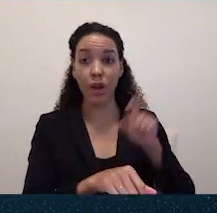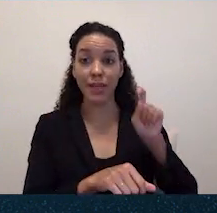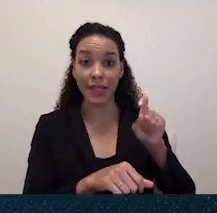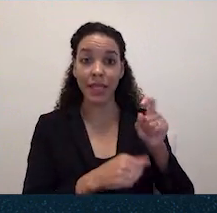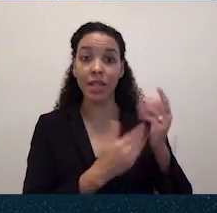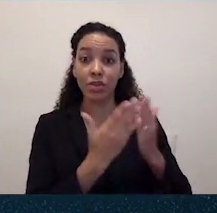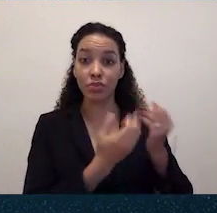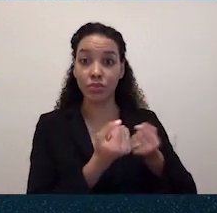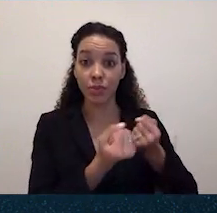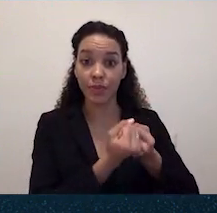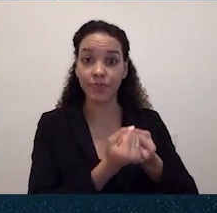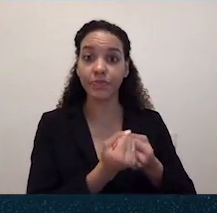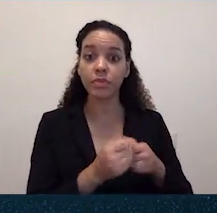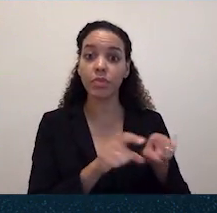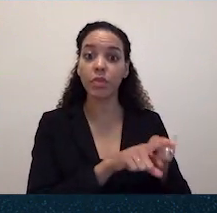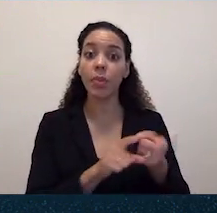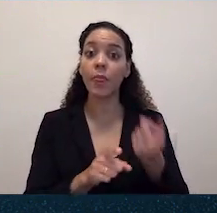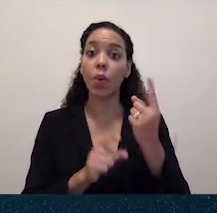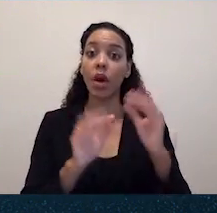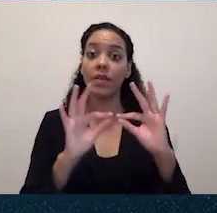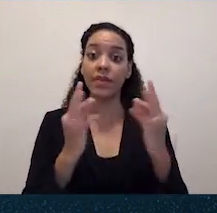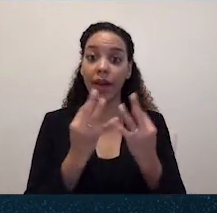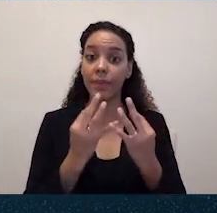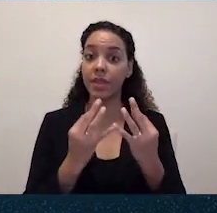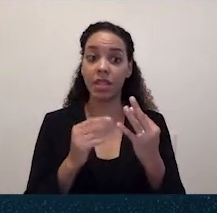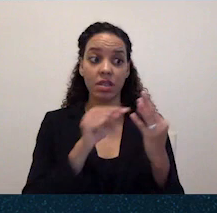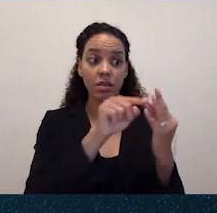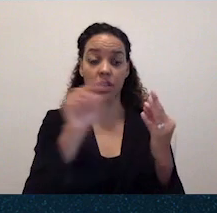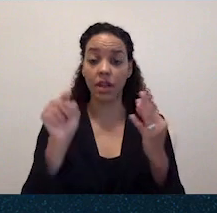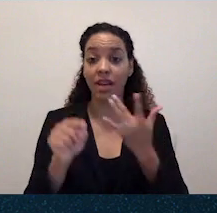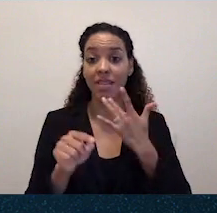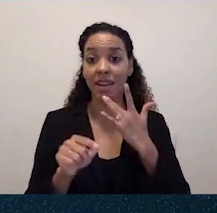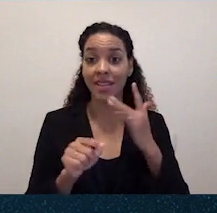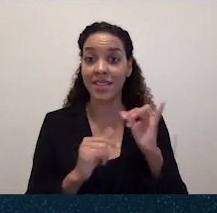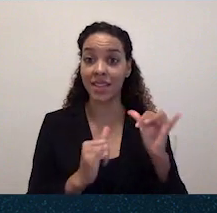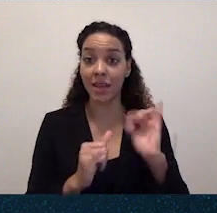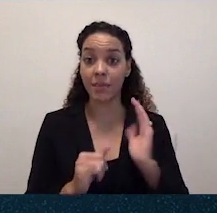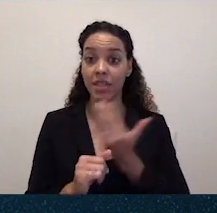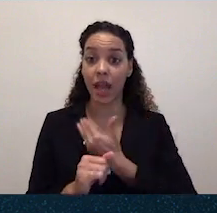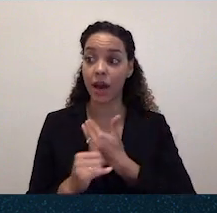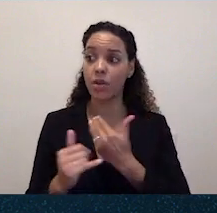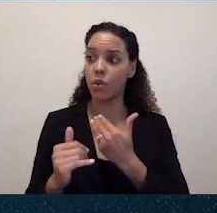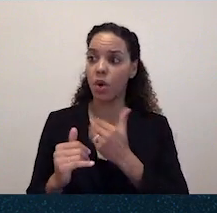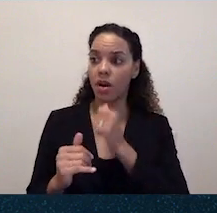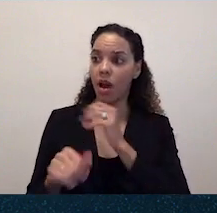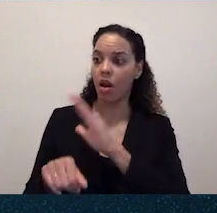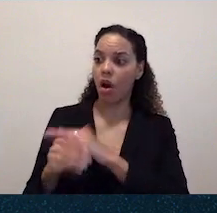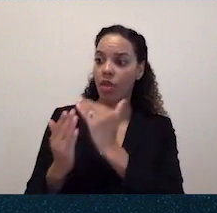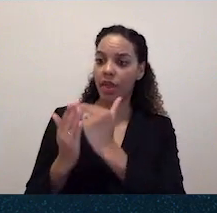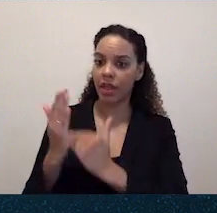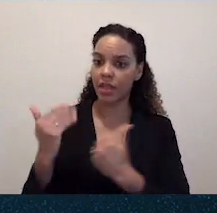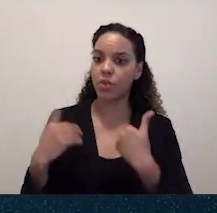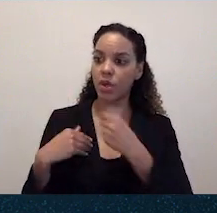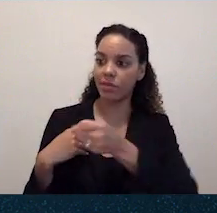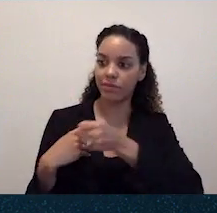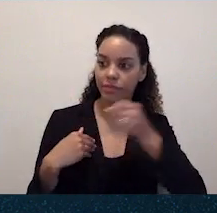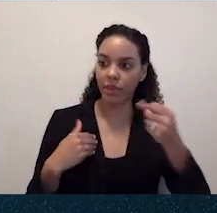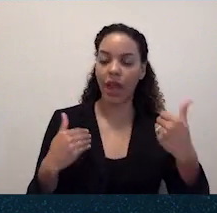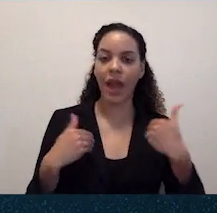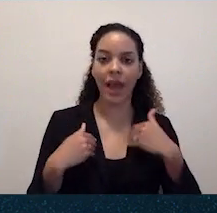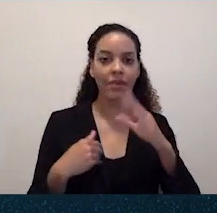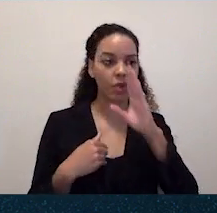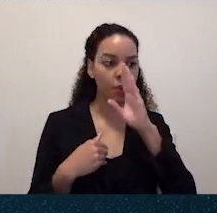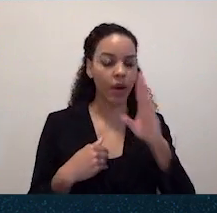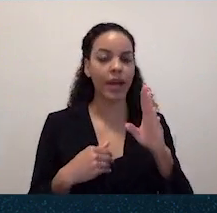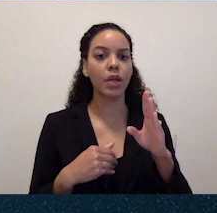And even when families are lucky like ours to get pulled off of the list, getting and keeping direct support workers and home care workers is difficult